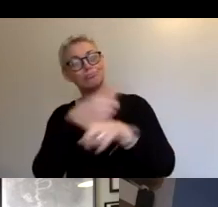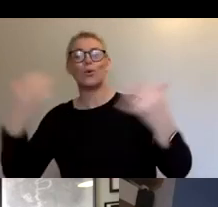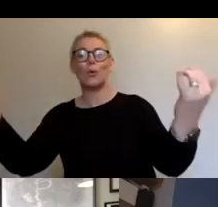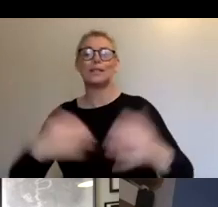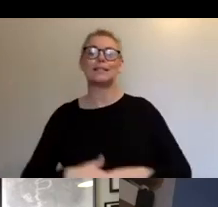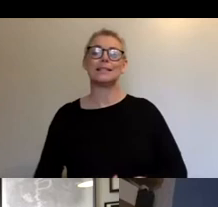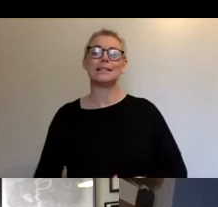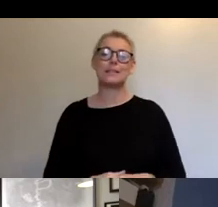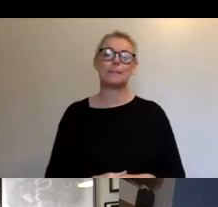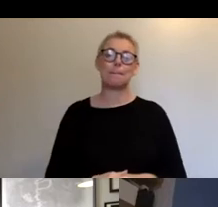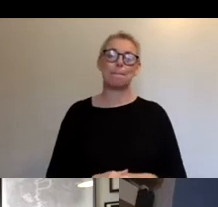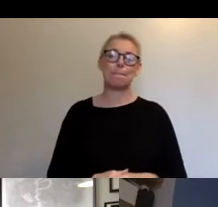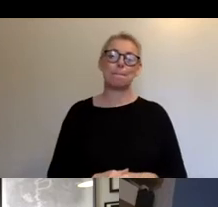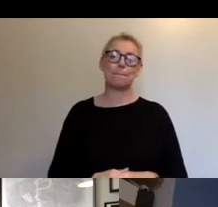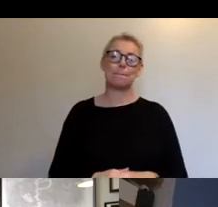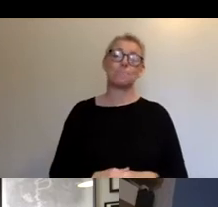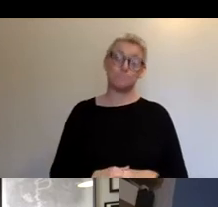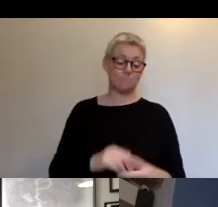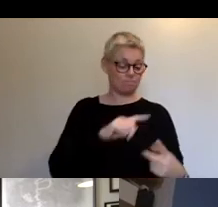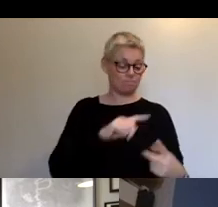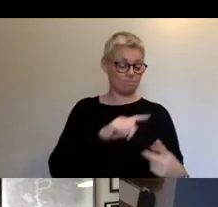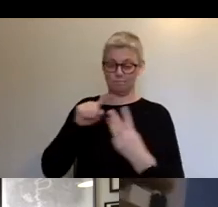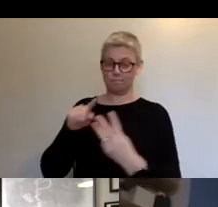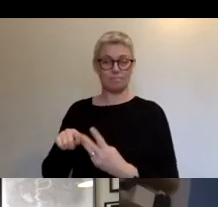And we had a lot of engagement on all of that.